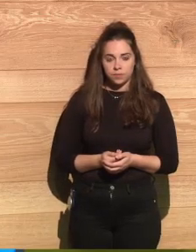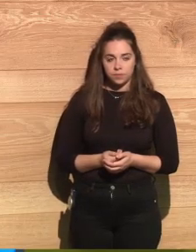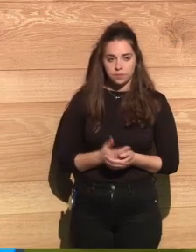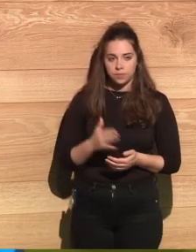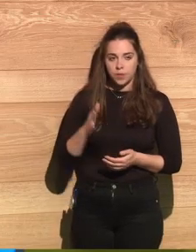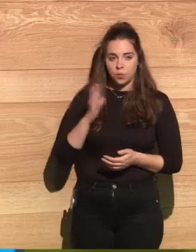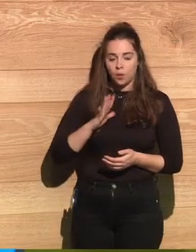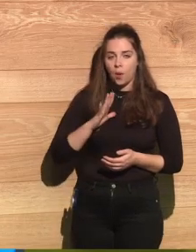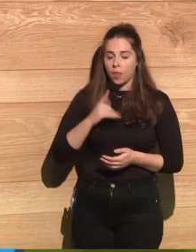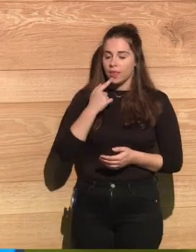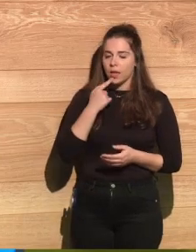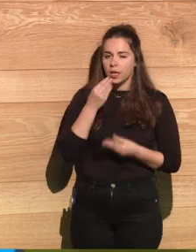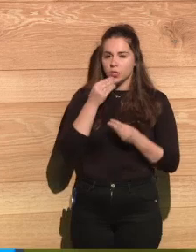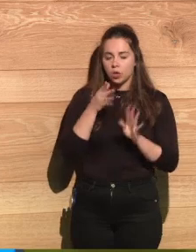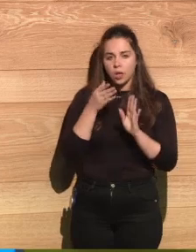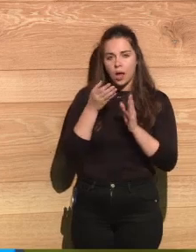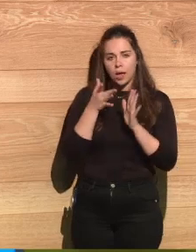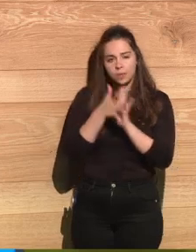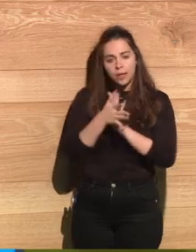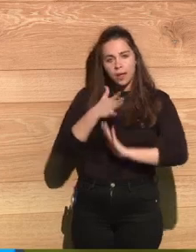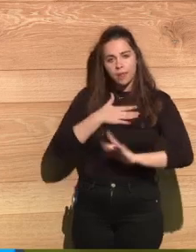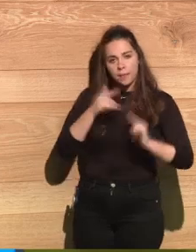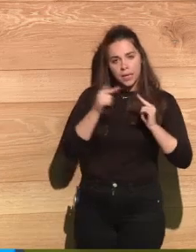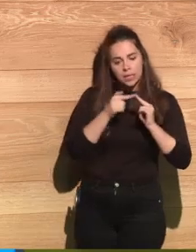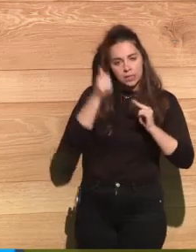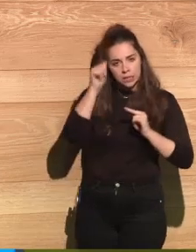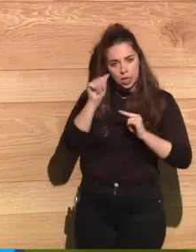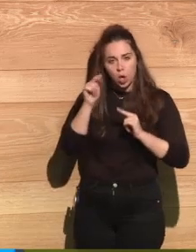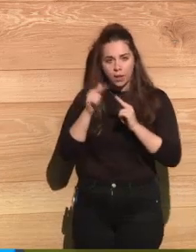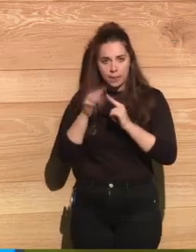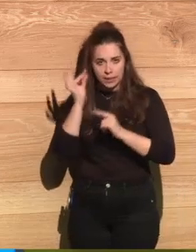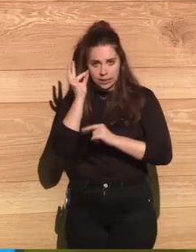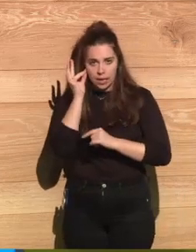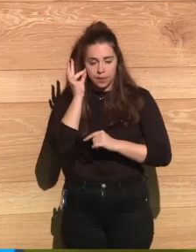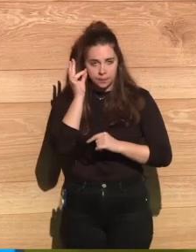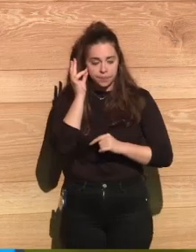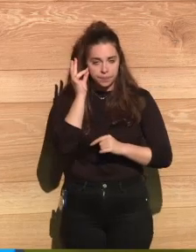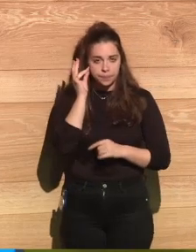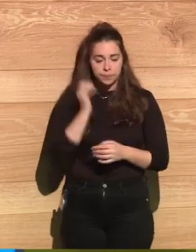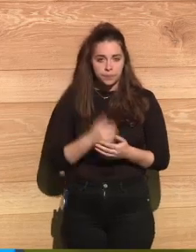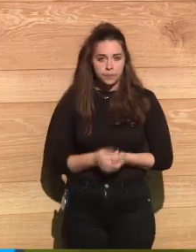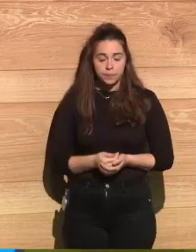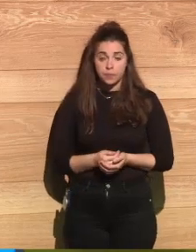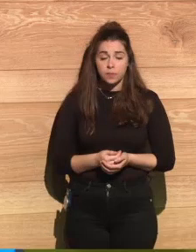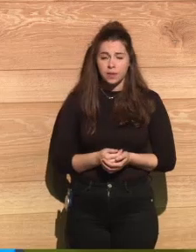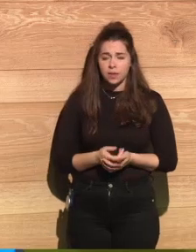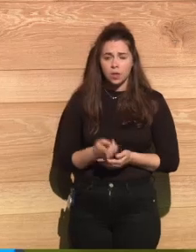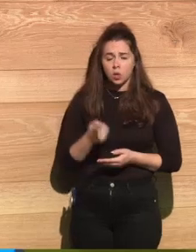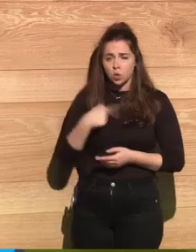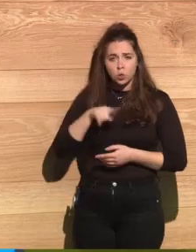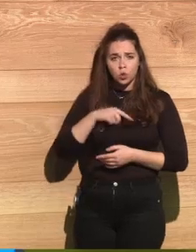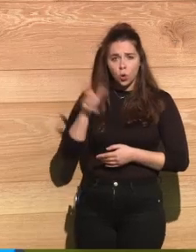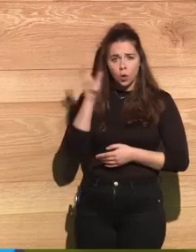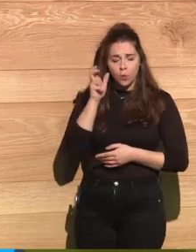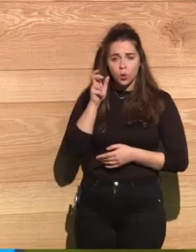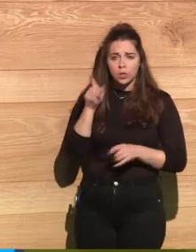that they survived that very first day. We rejoiced that. We